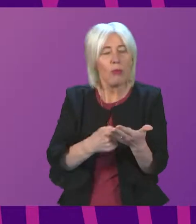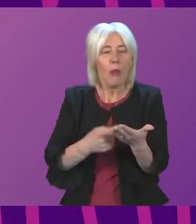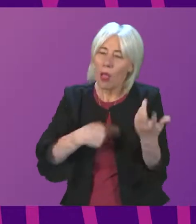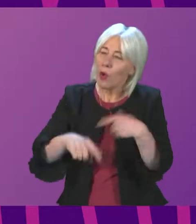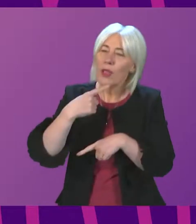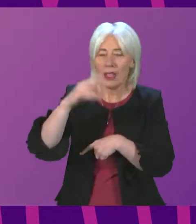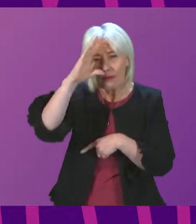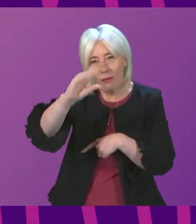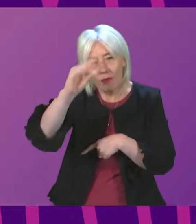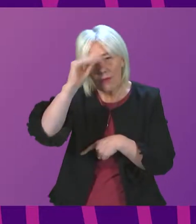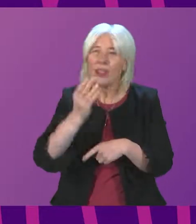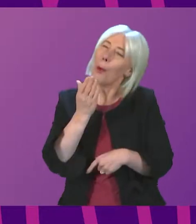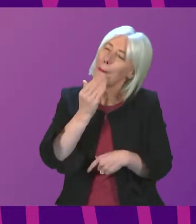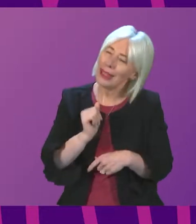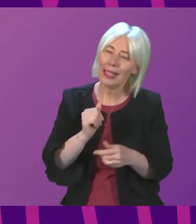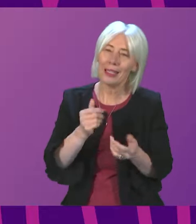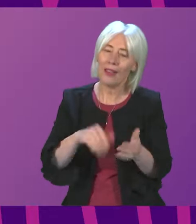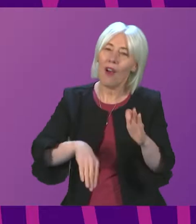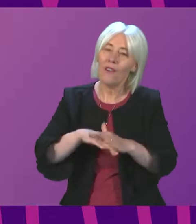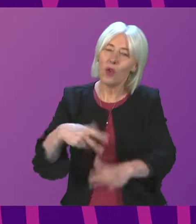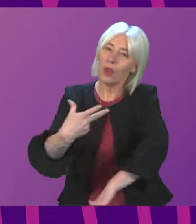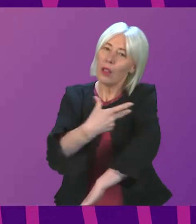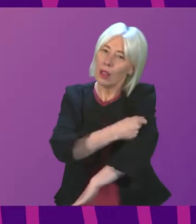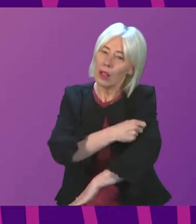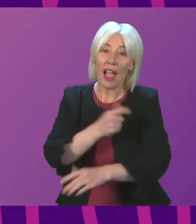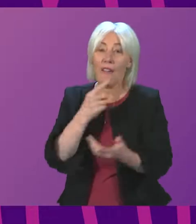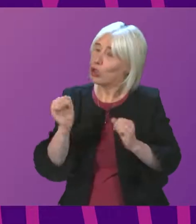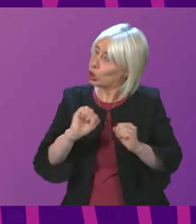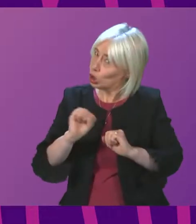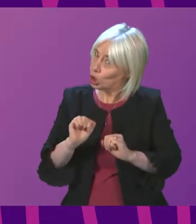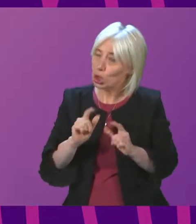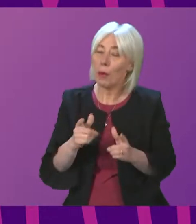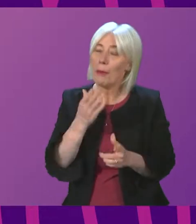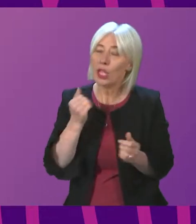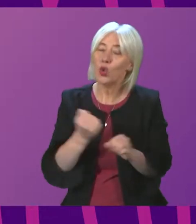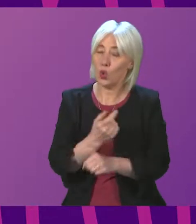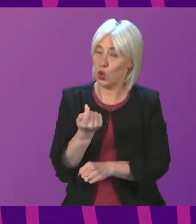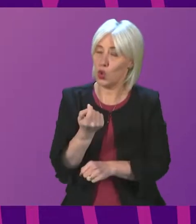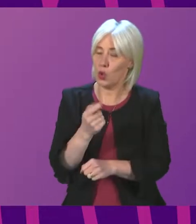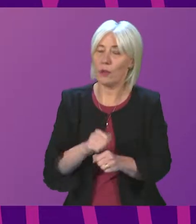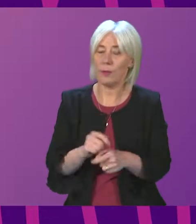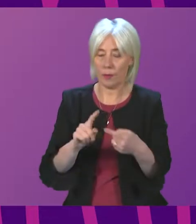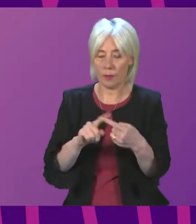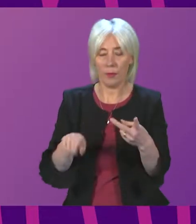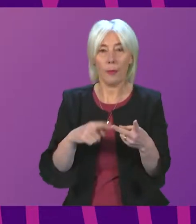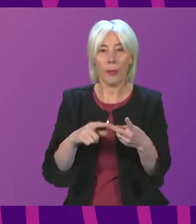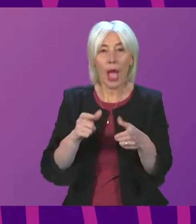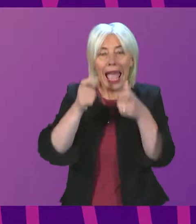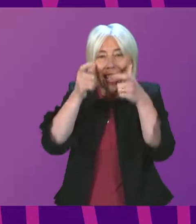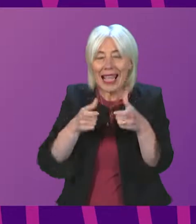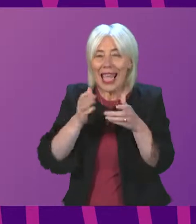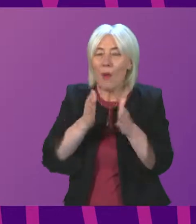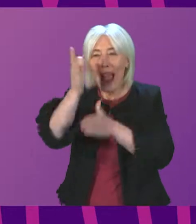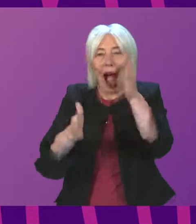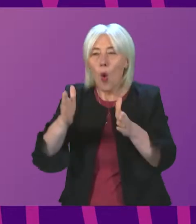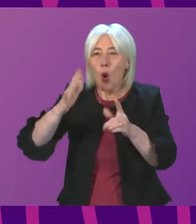So firstly, a reminder to please get fully vaccinated as soon as you can, if you haven't already done so. Second, continue to take some care when socialising